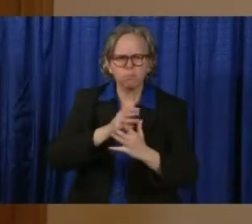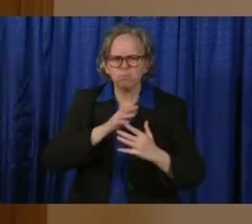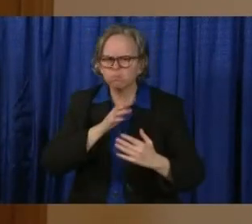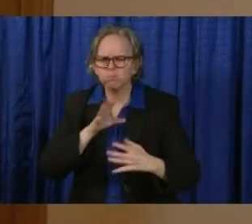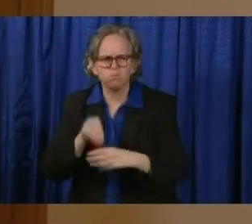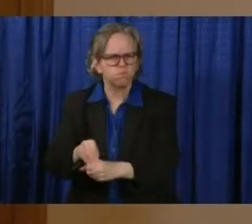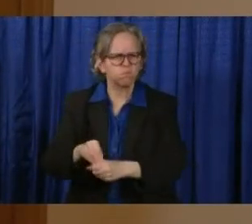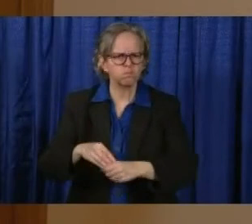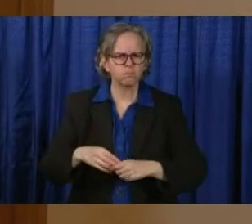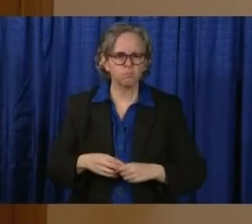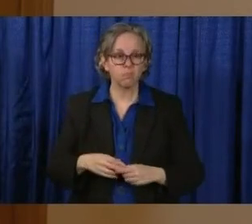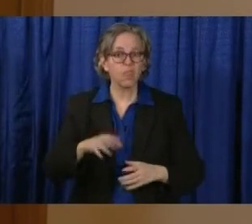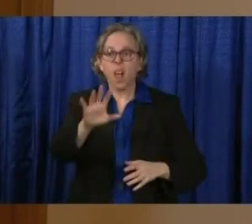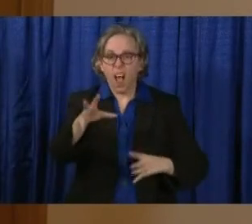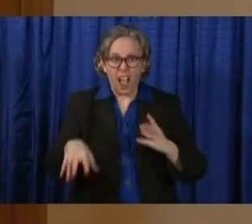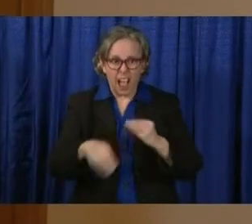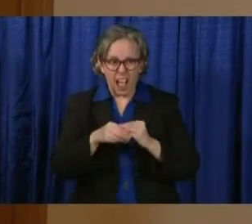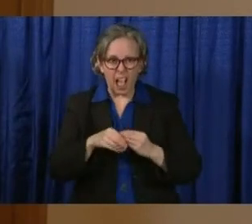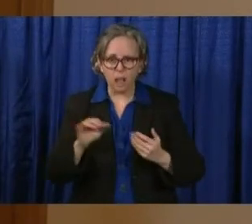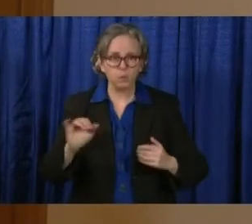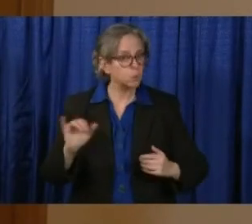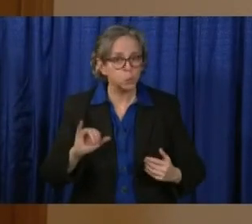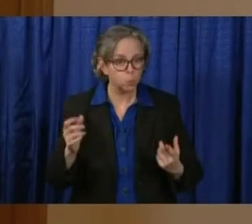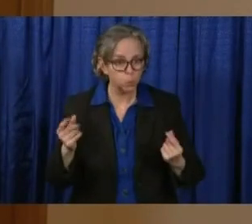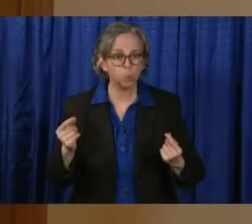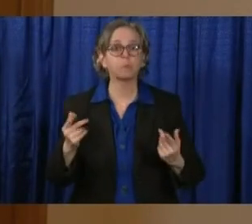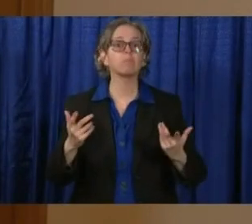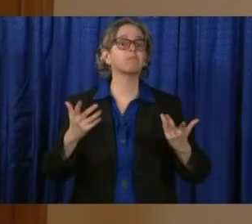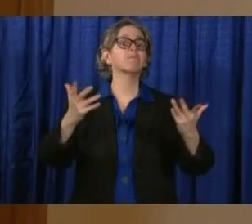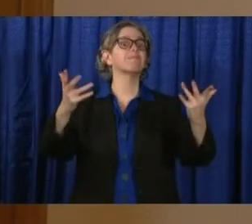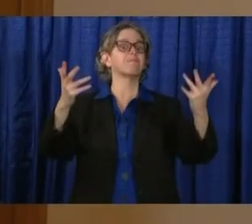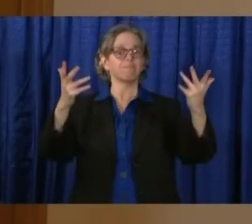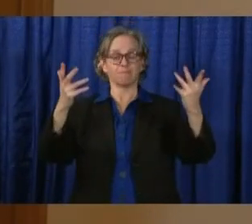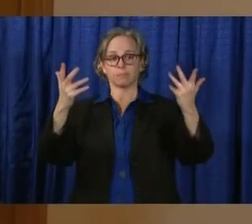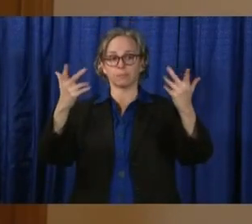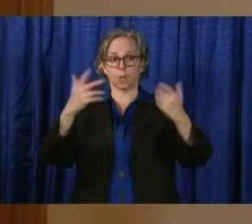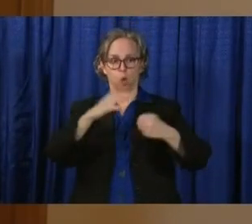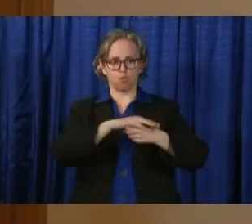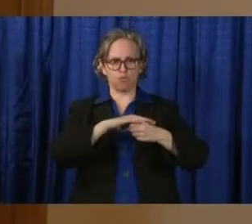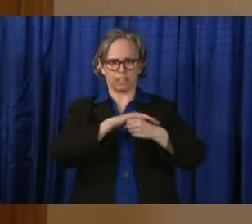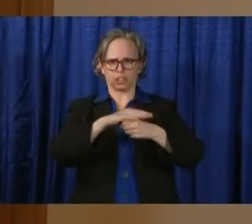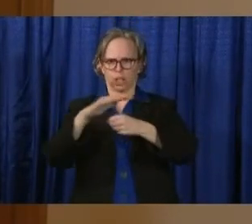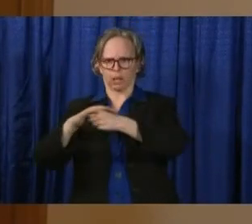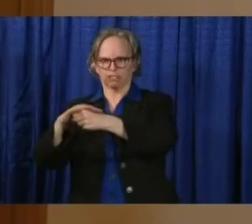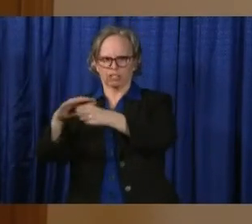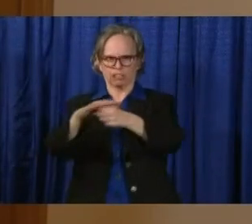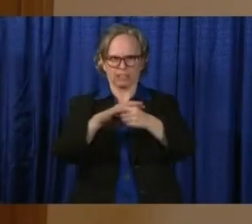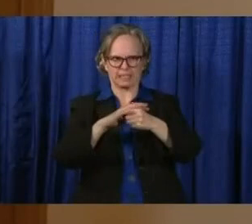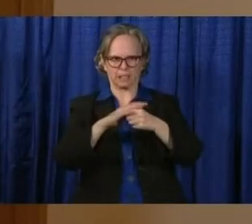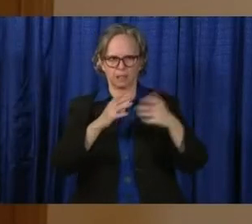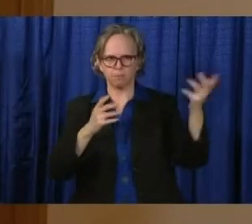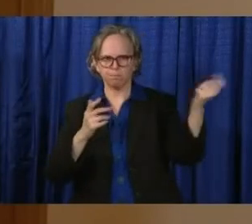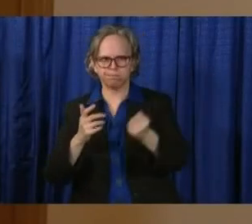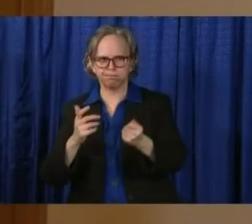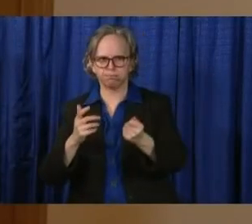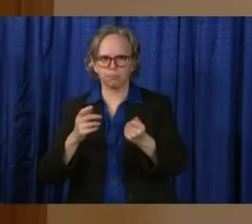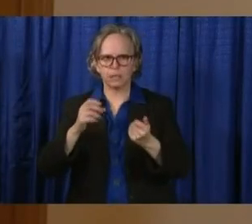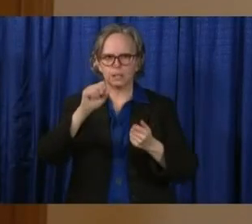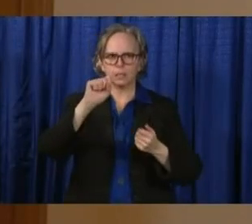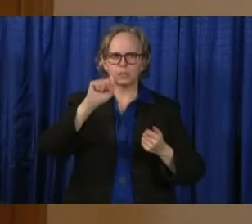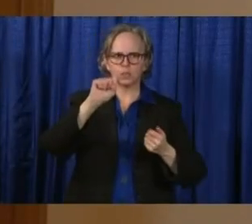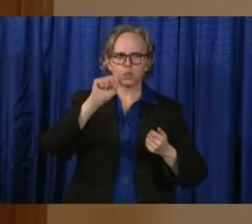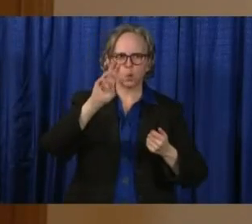and did an excellent job is we brought in our regional. So we brought in SUMA, Mercy, Cleveland Clinic, Trinity,